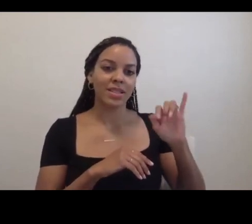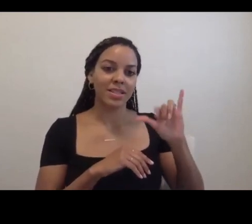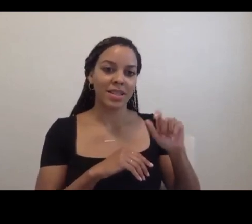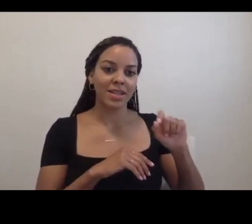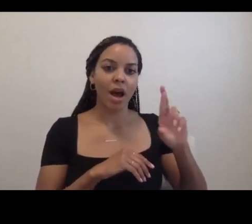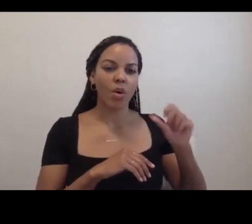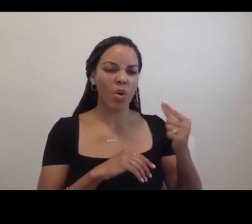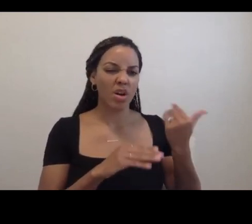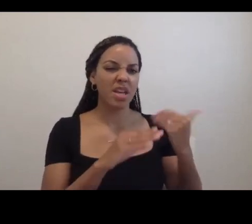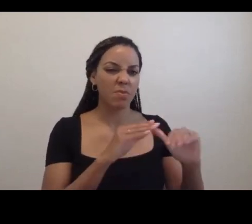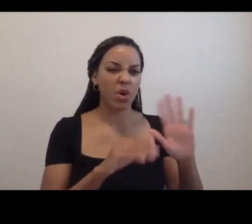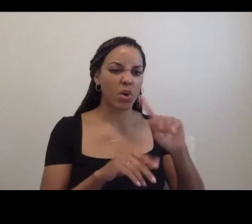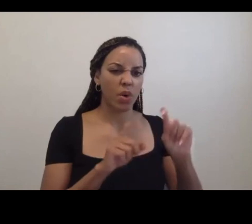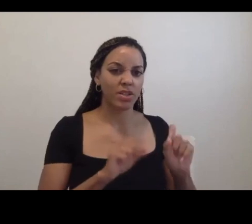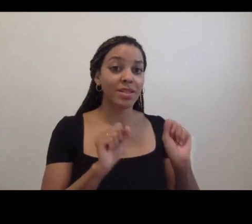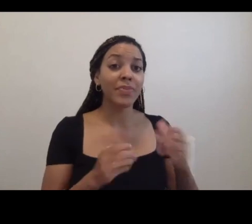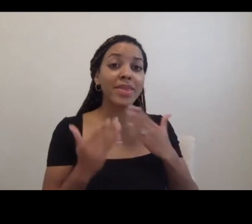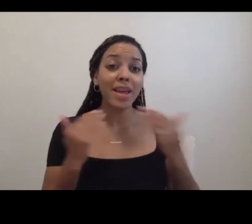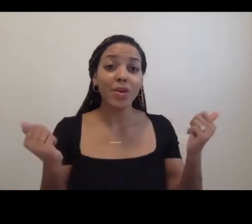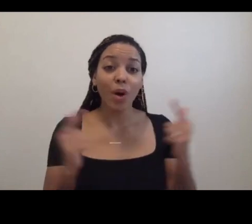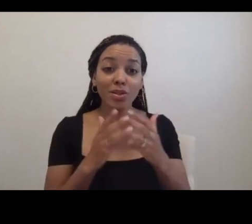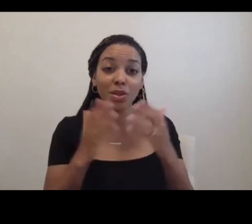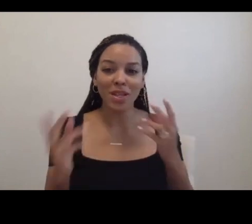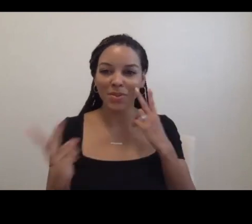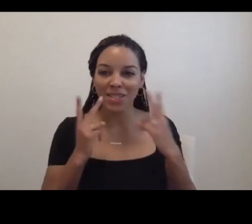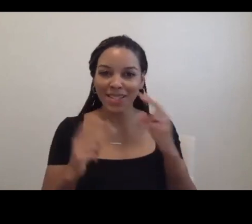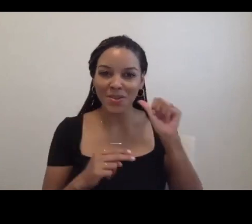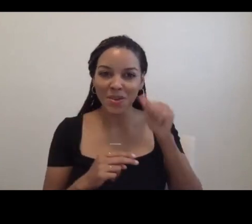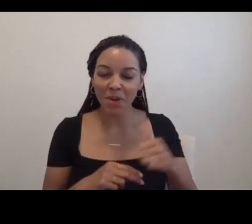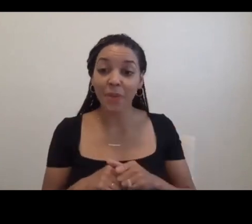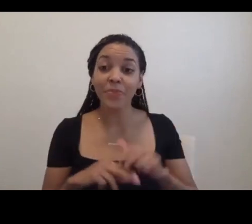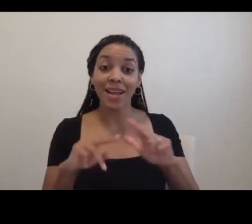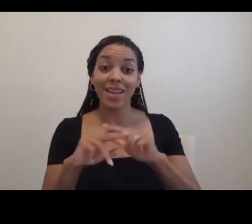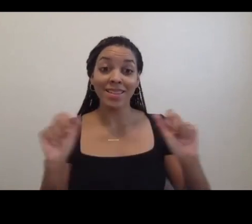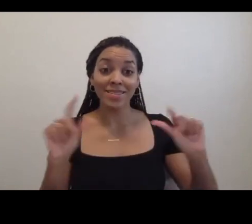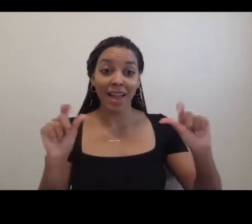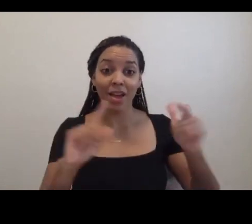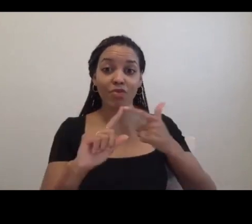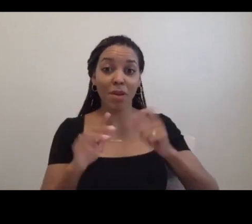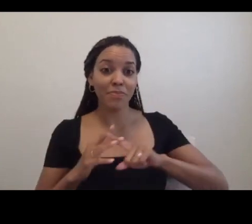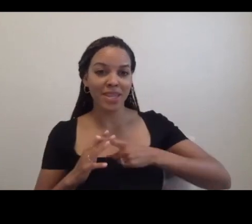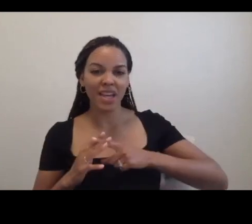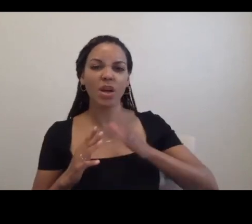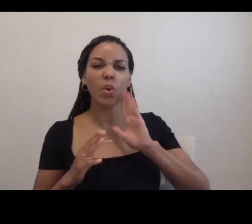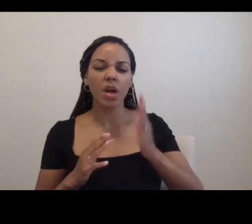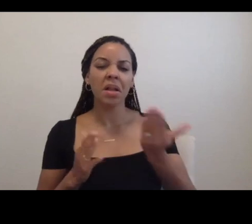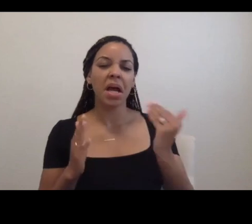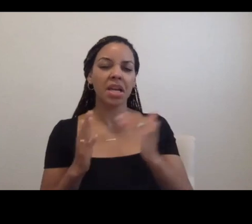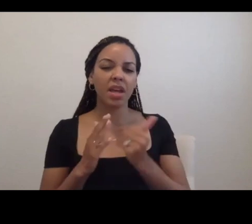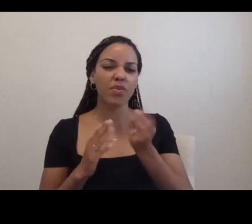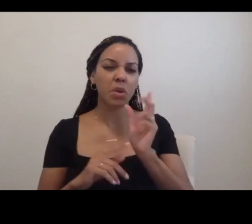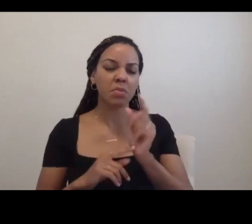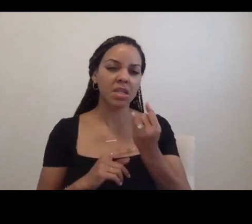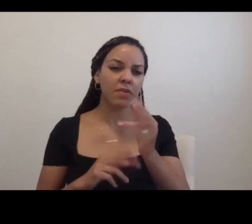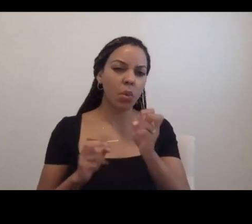and Meryl and Christina, and we will see you all tomorrow. And the slideshow from the beginning of the day, we'll run again for a few minutes. If you want